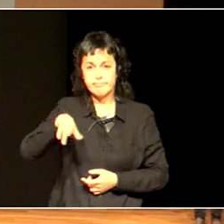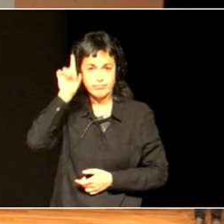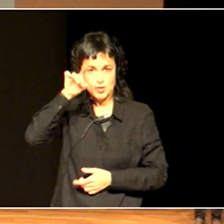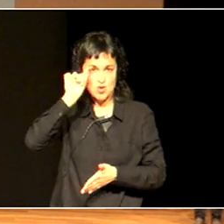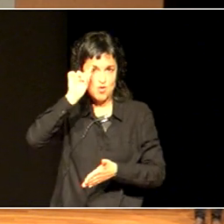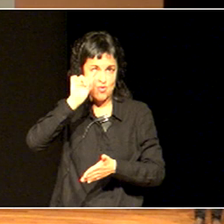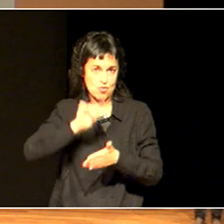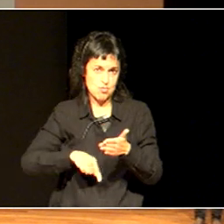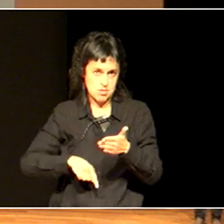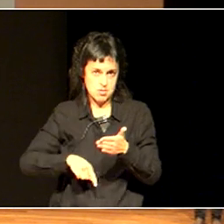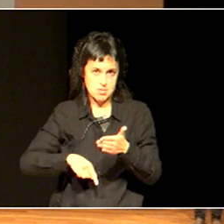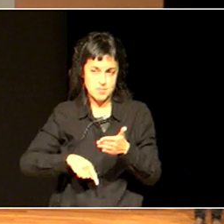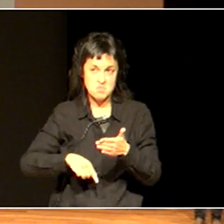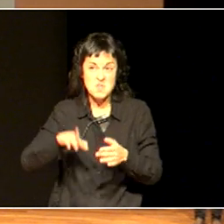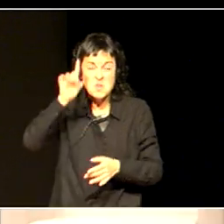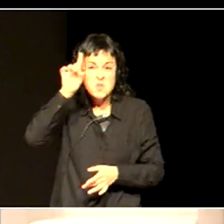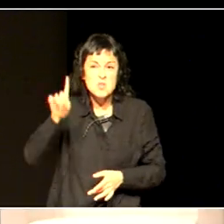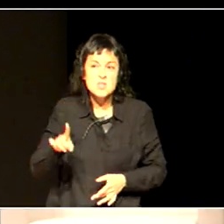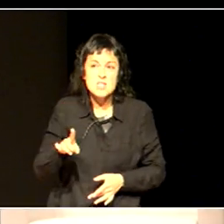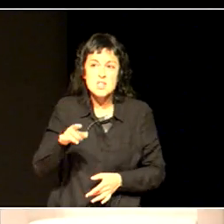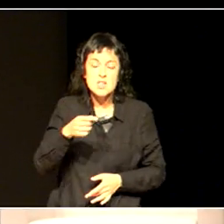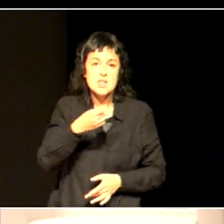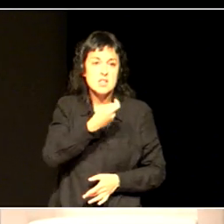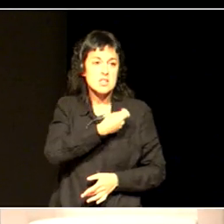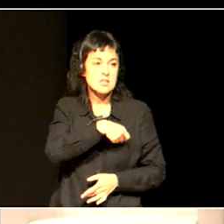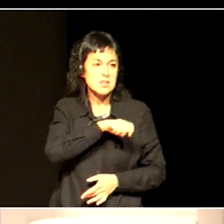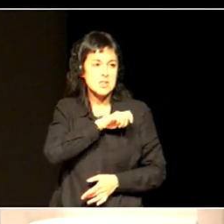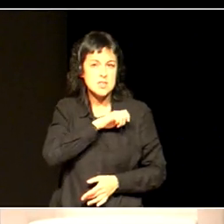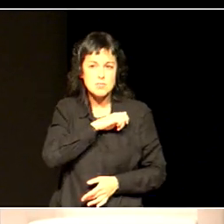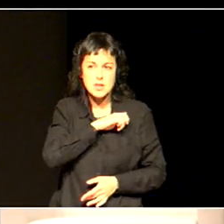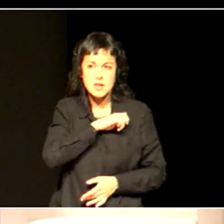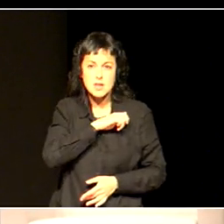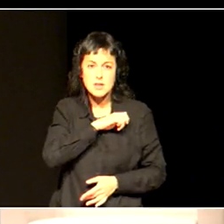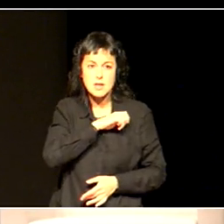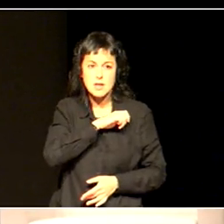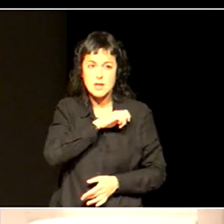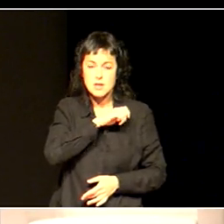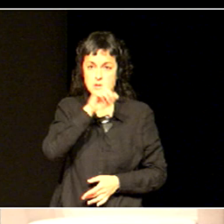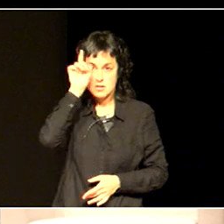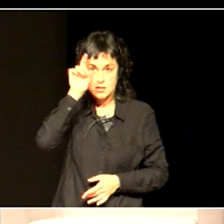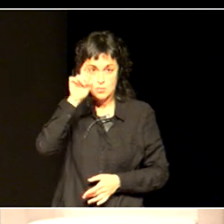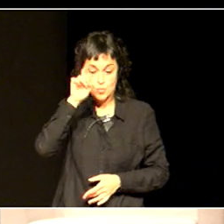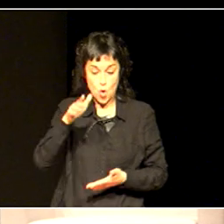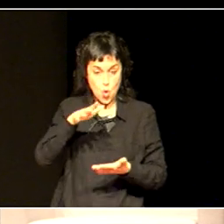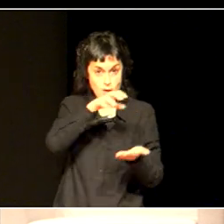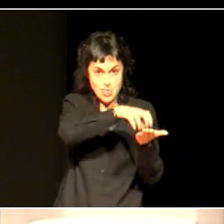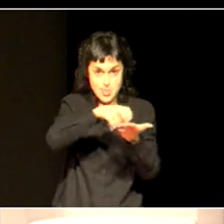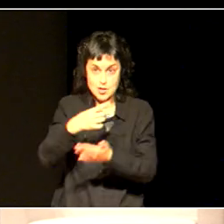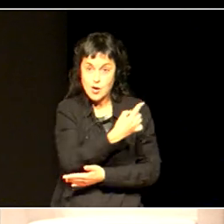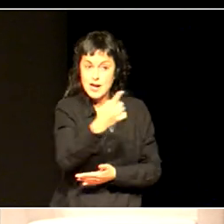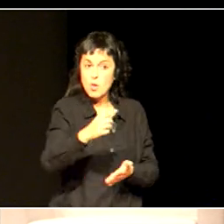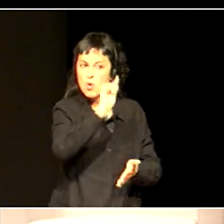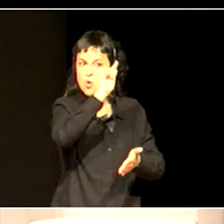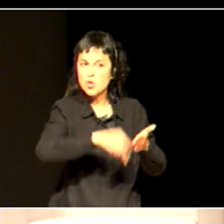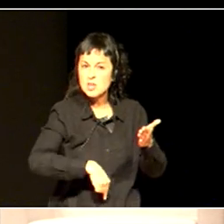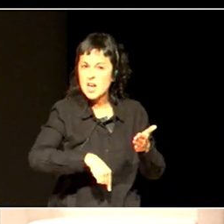and assigned to a school, which then is not such a strong point of identification. But if